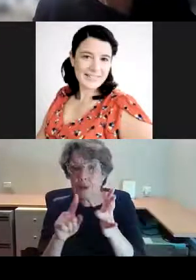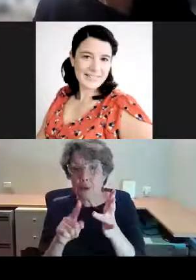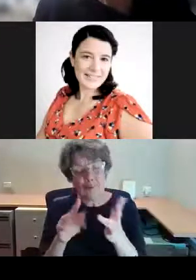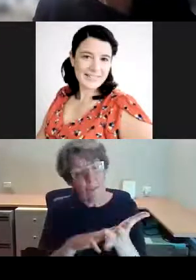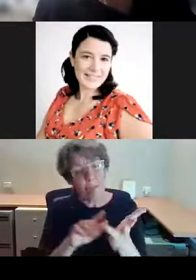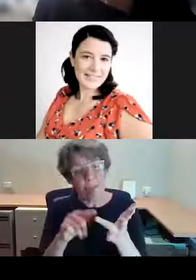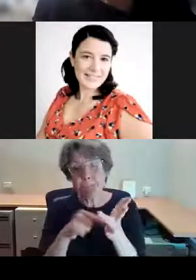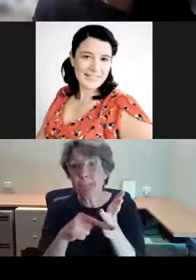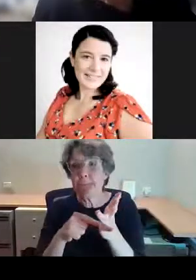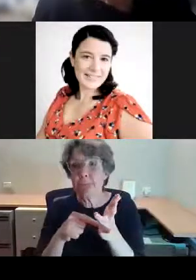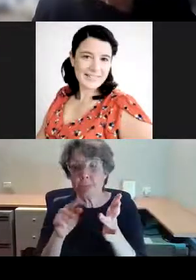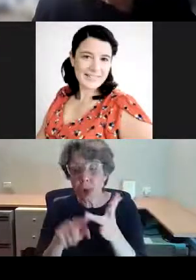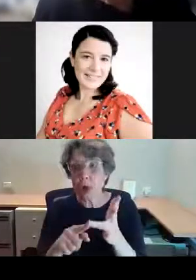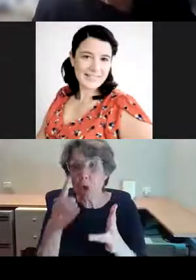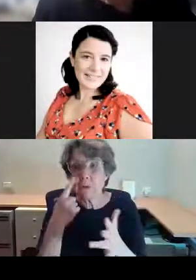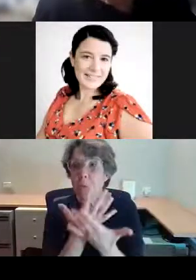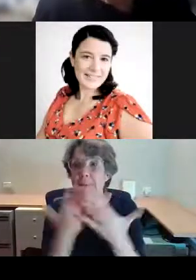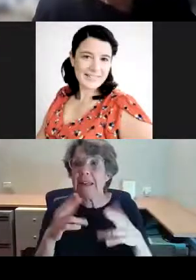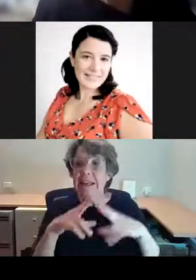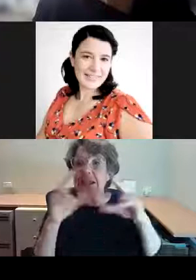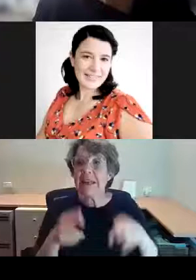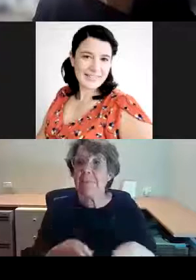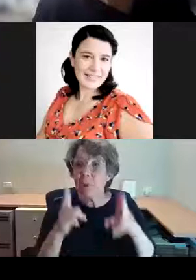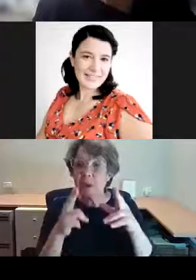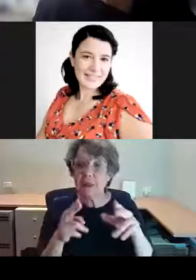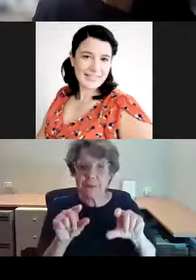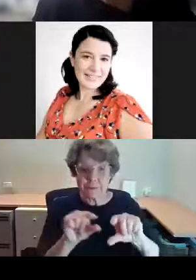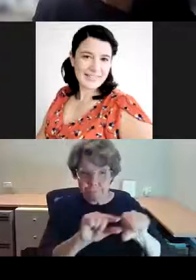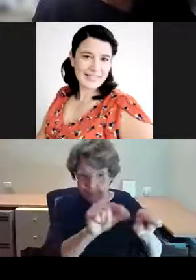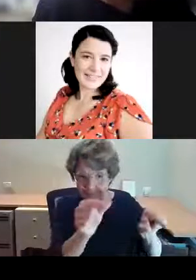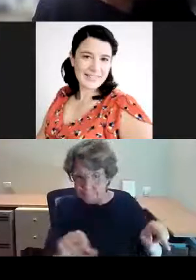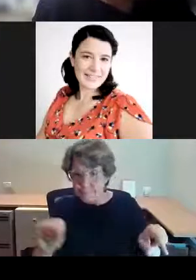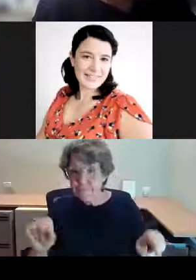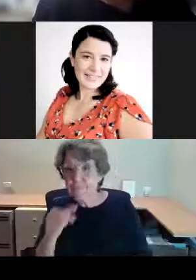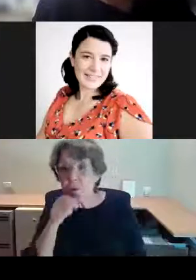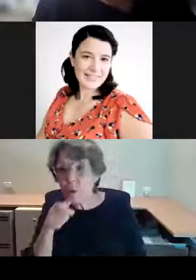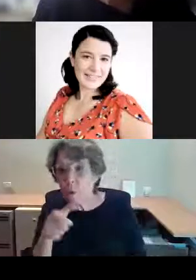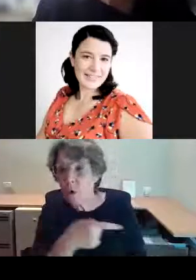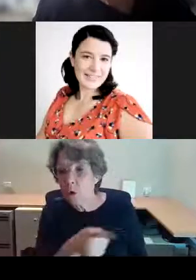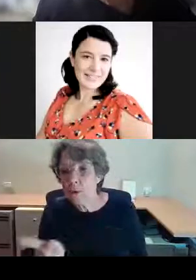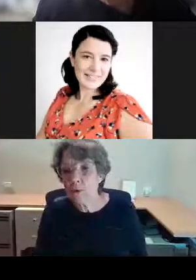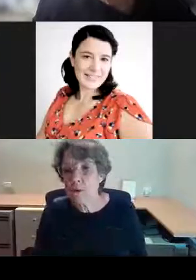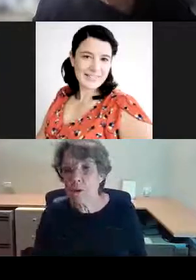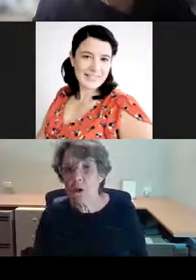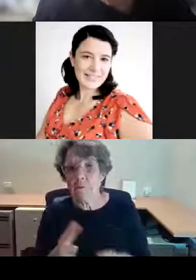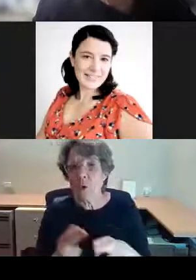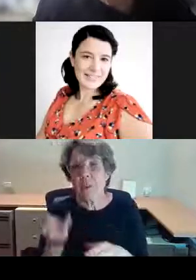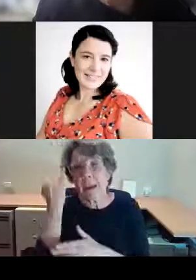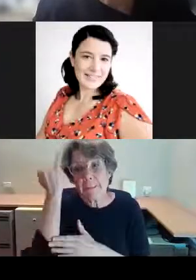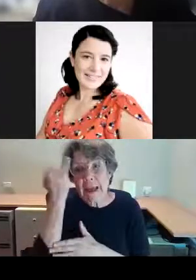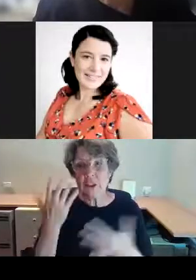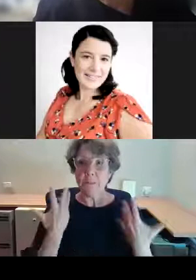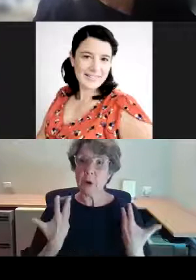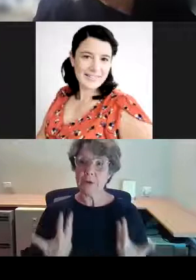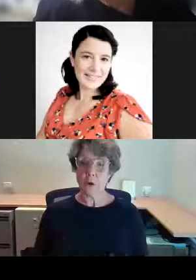is a sort of motto for the imagined prosperity of the city in the